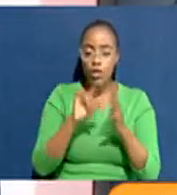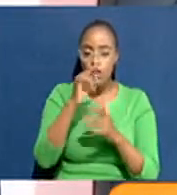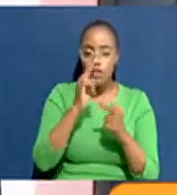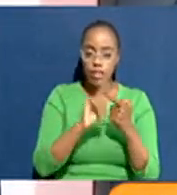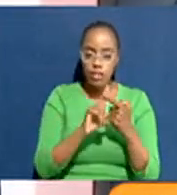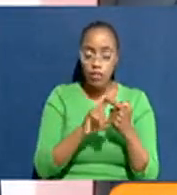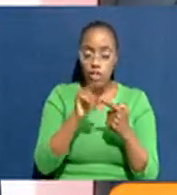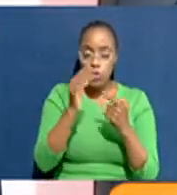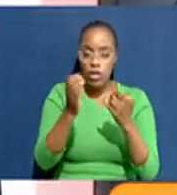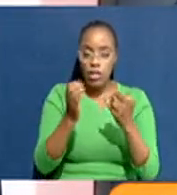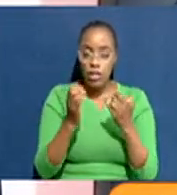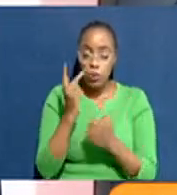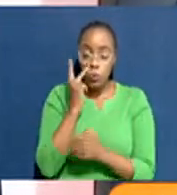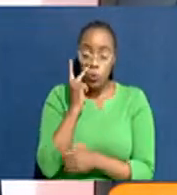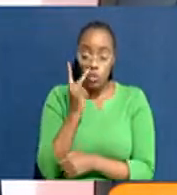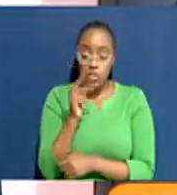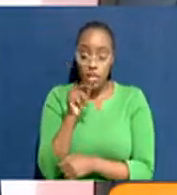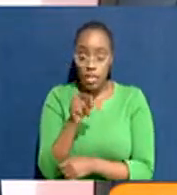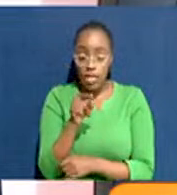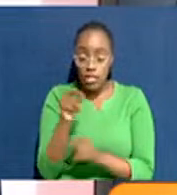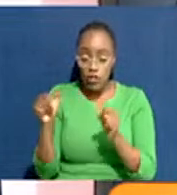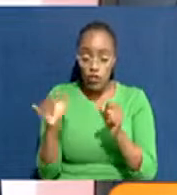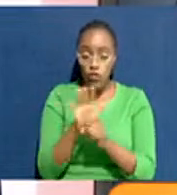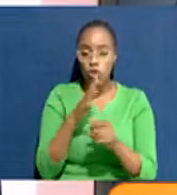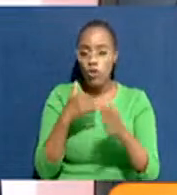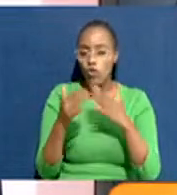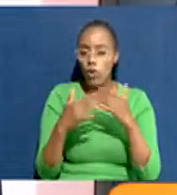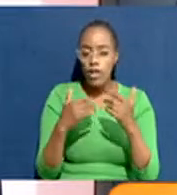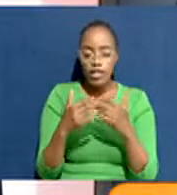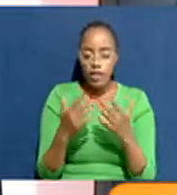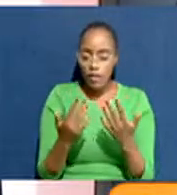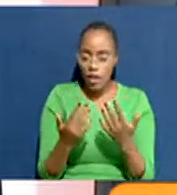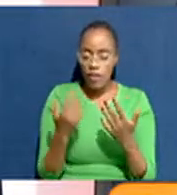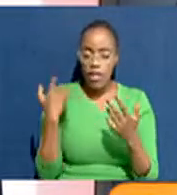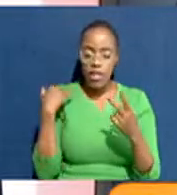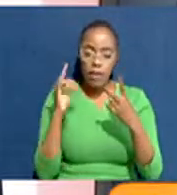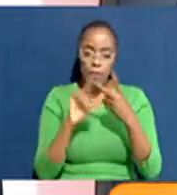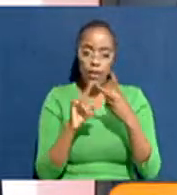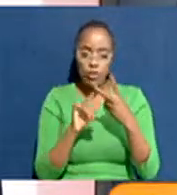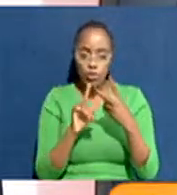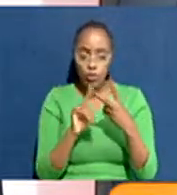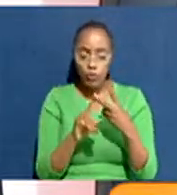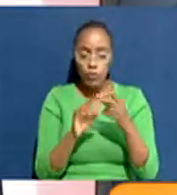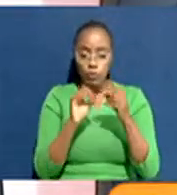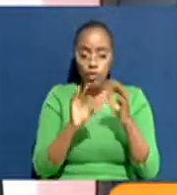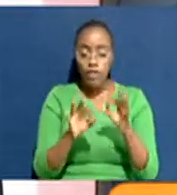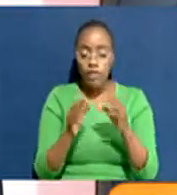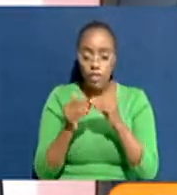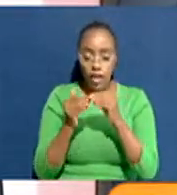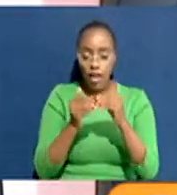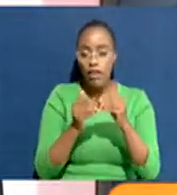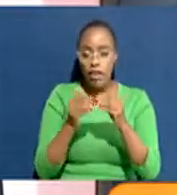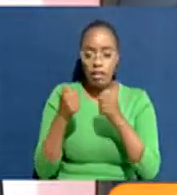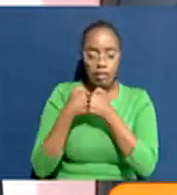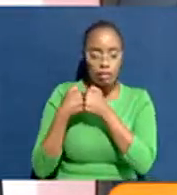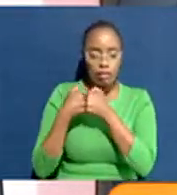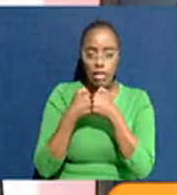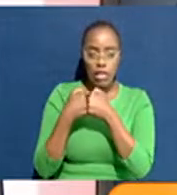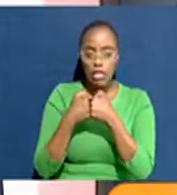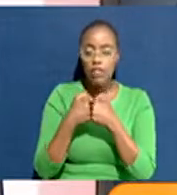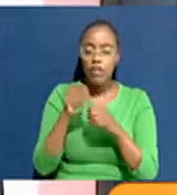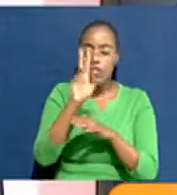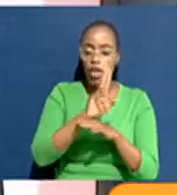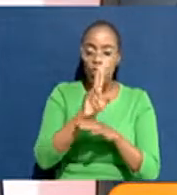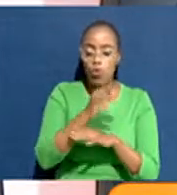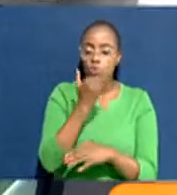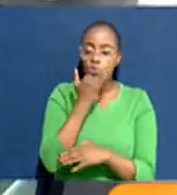all, you need to see this in the totality of everything else. Two, unless the governance challenge of abuse of public